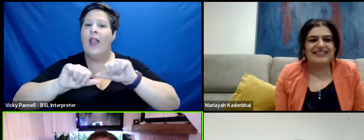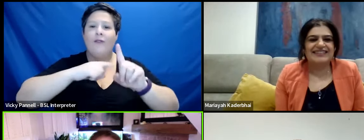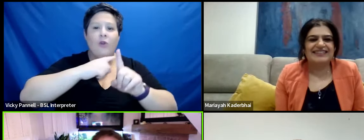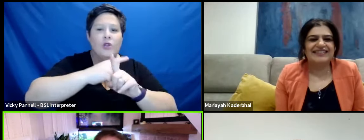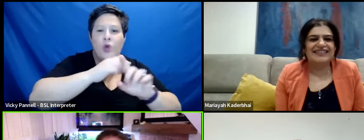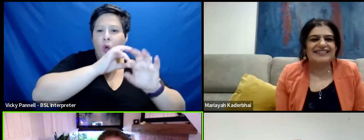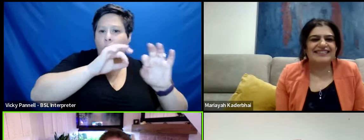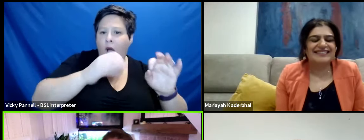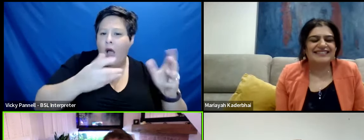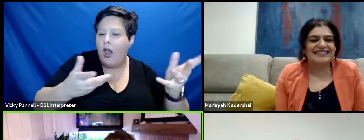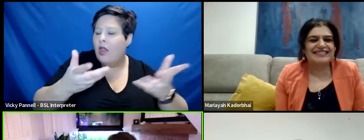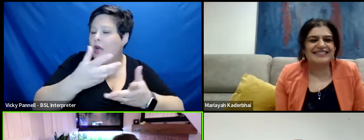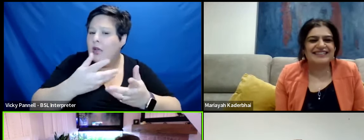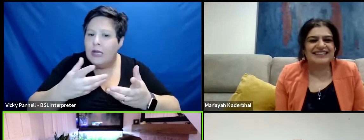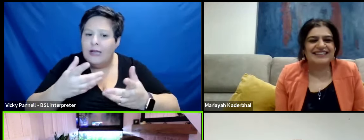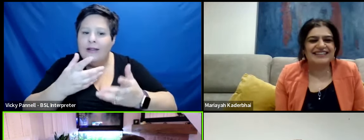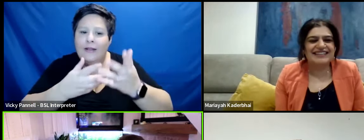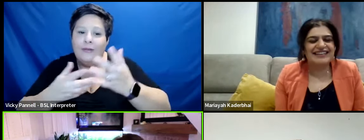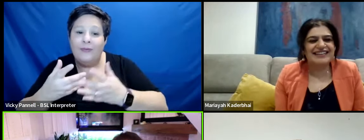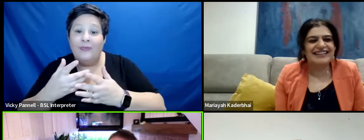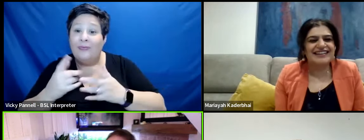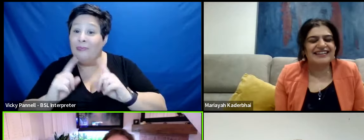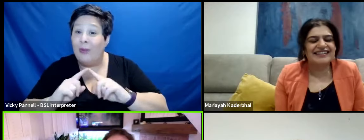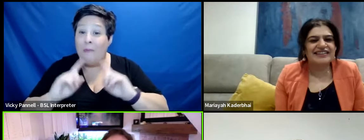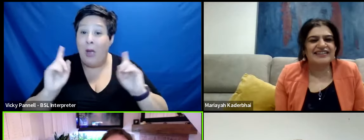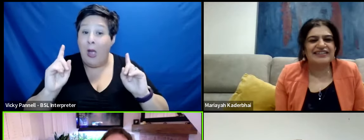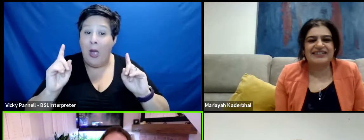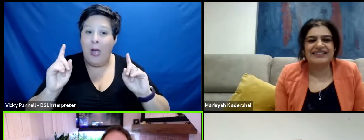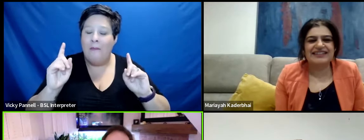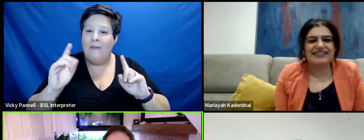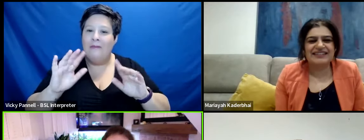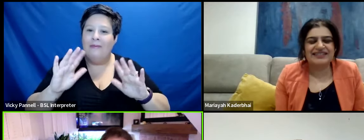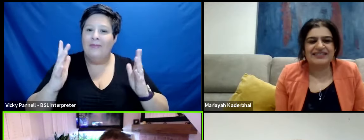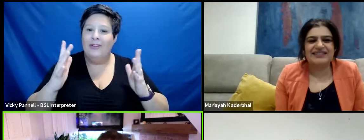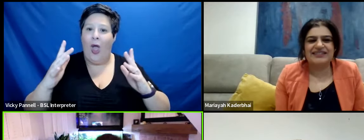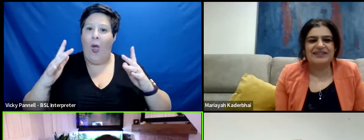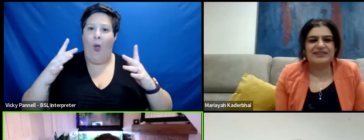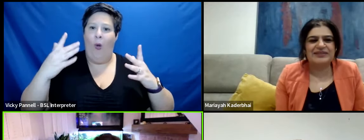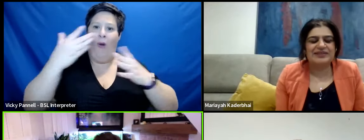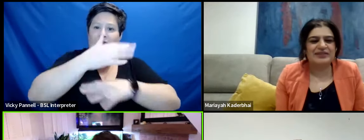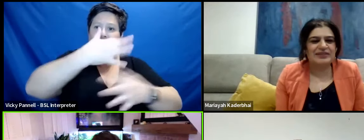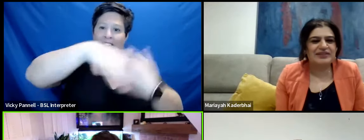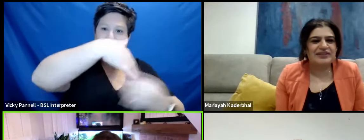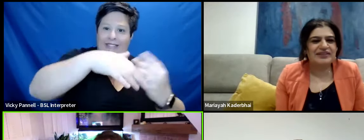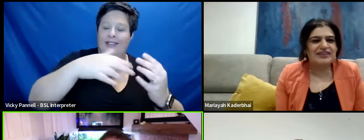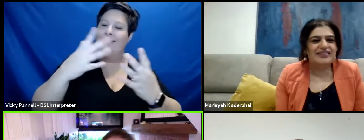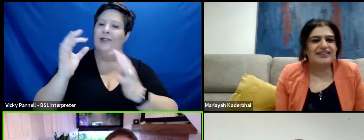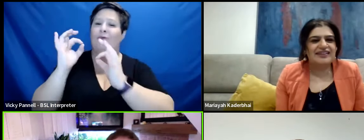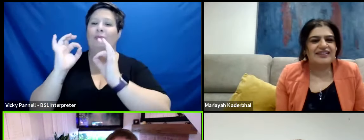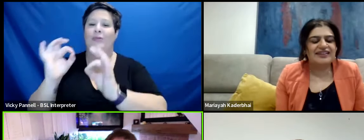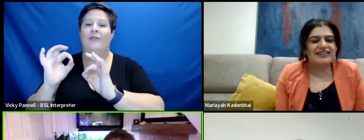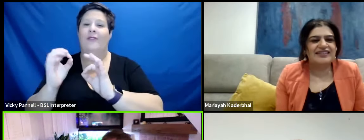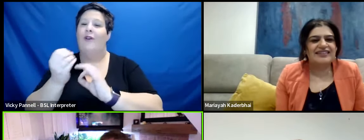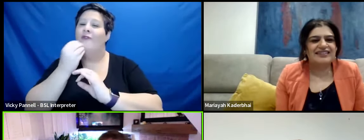quietly and lovely. it just, there was no, there was no franticness at all. It was a beautiful place and the food was delicious. So